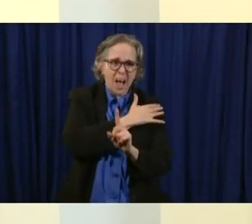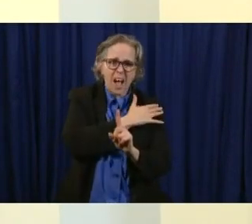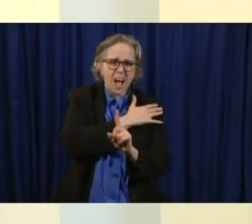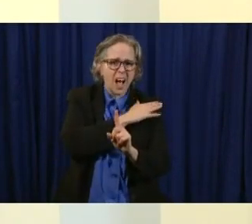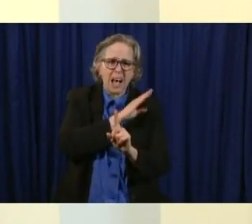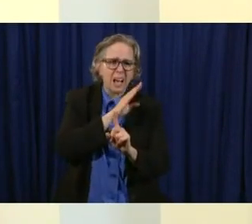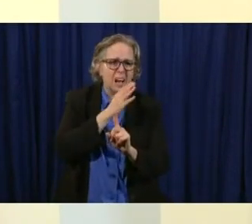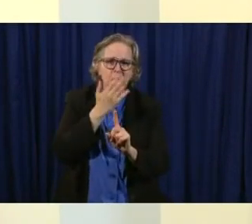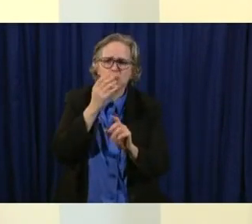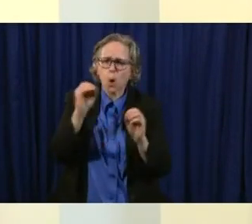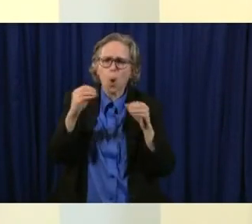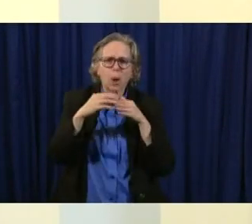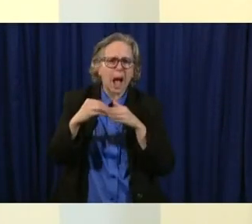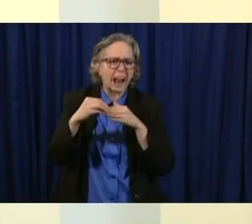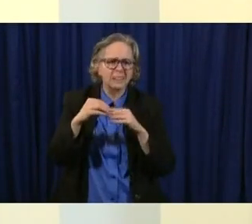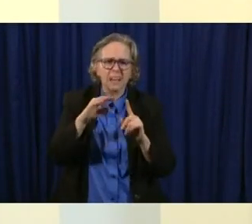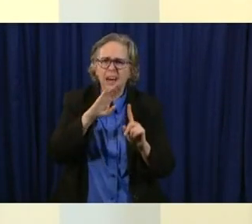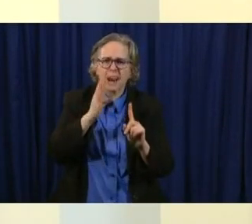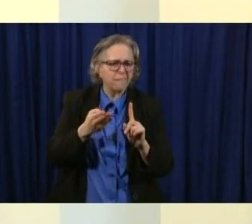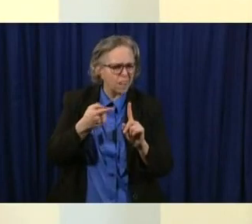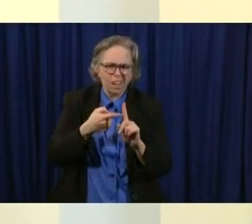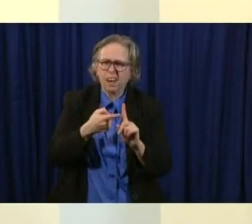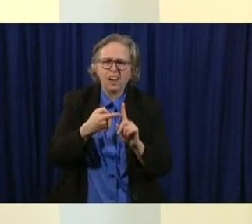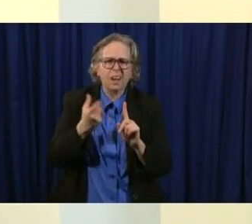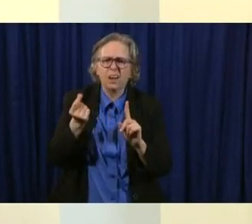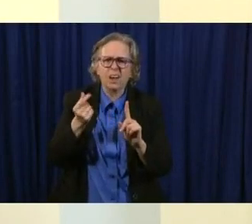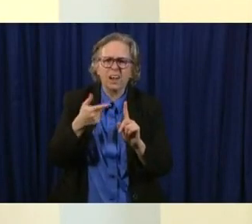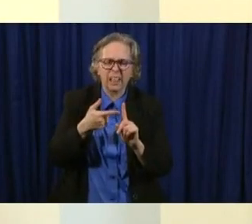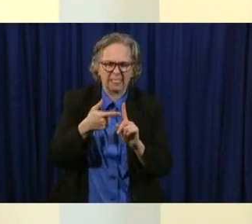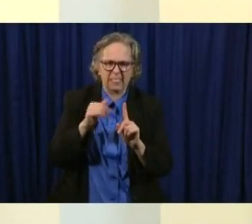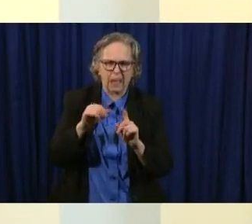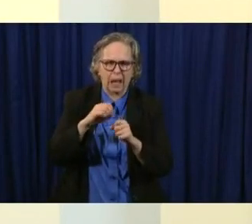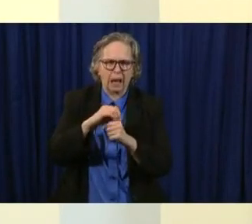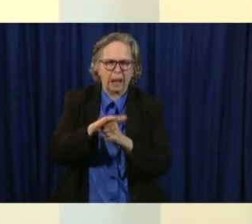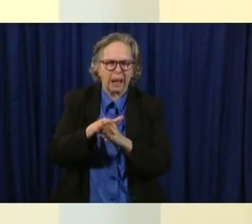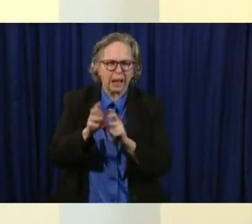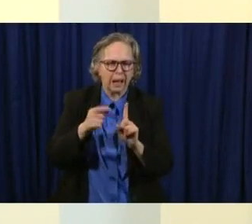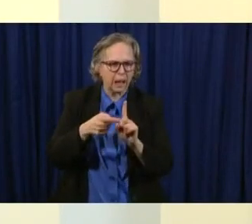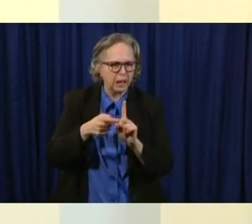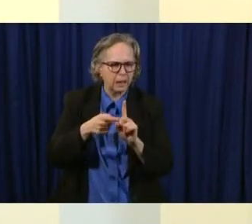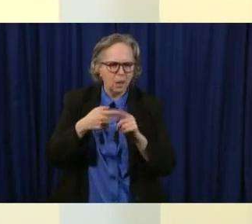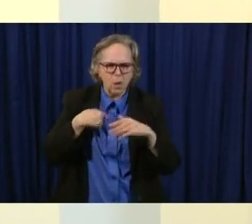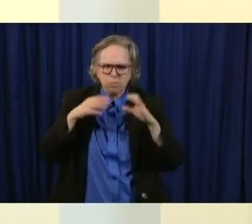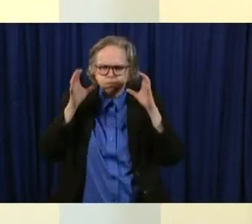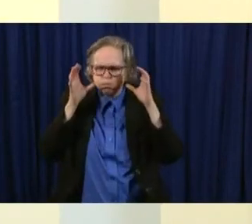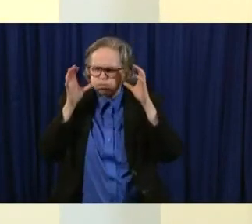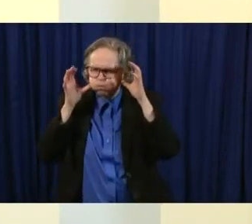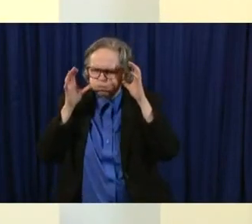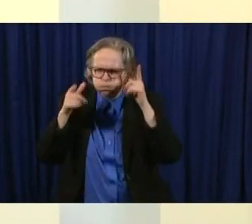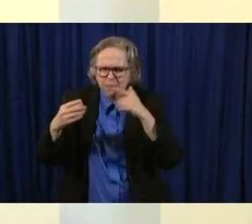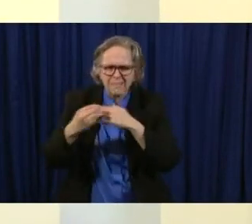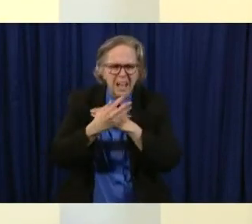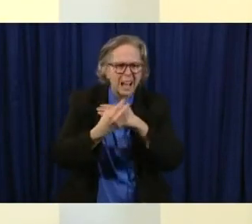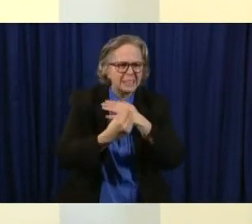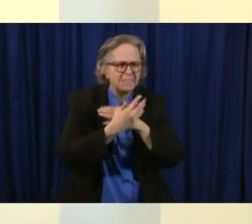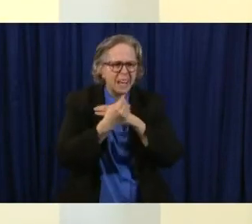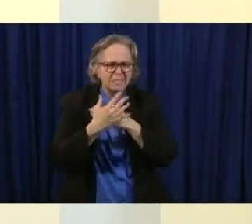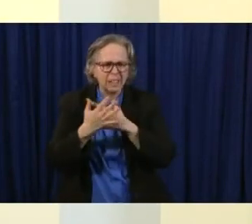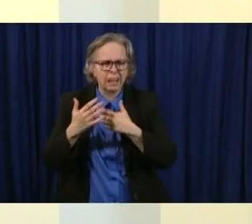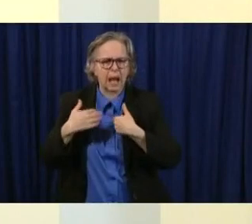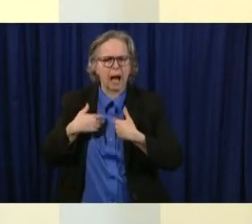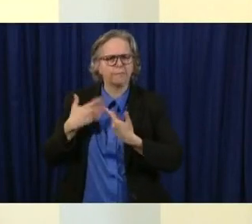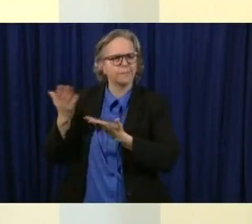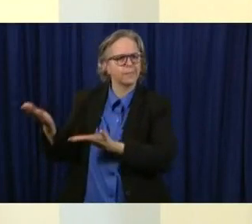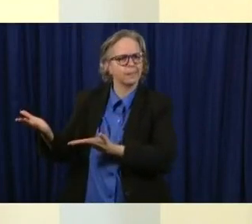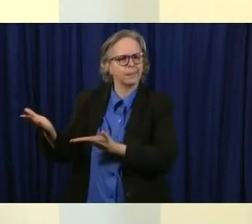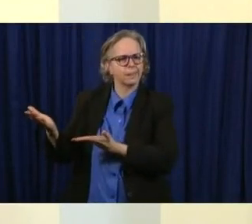we've looked at every every piece of advice there's something called um a road map to recovery it's it's a